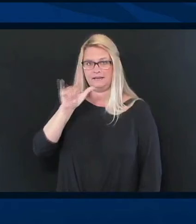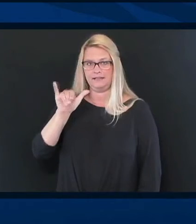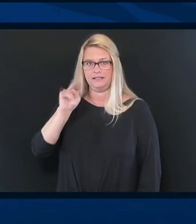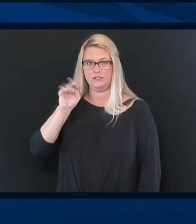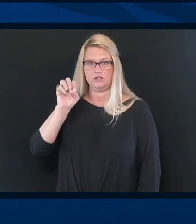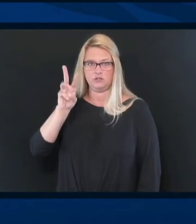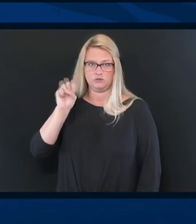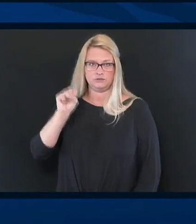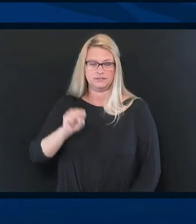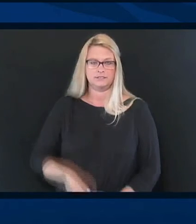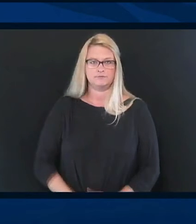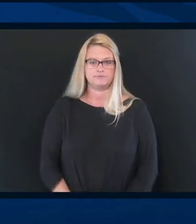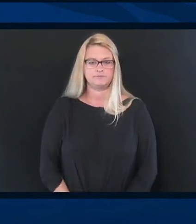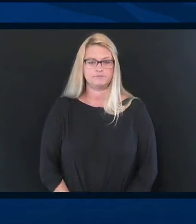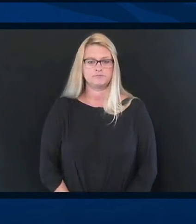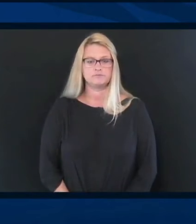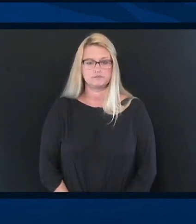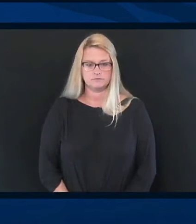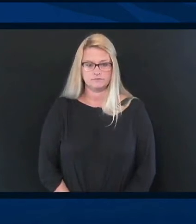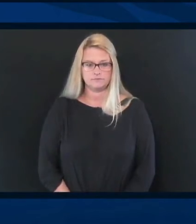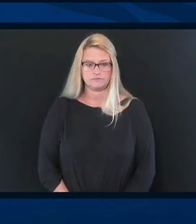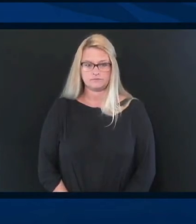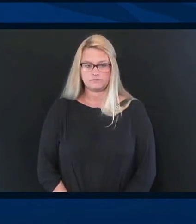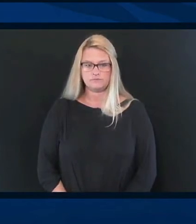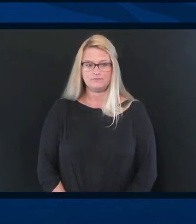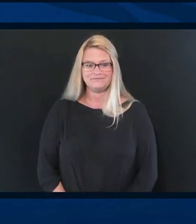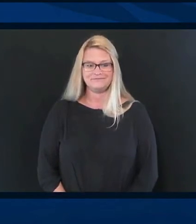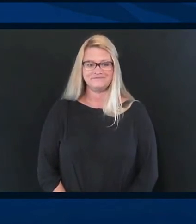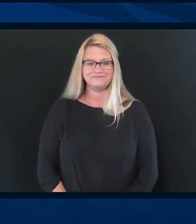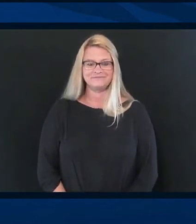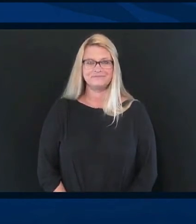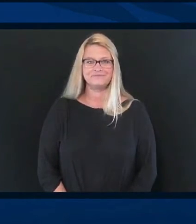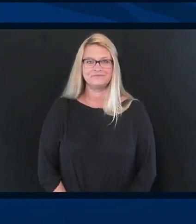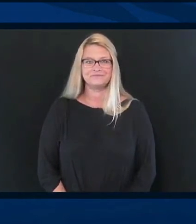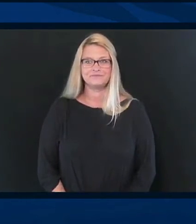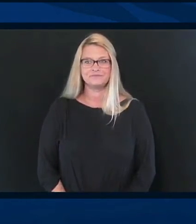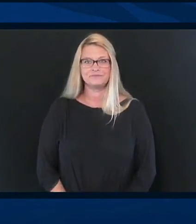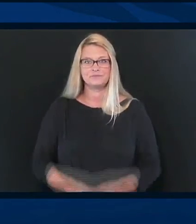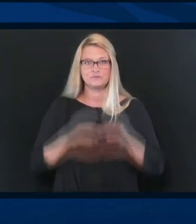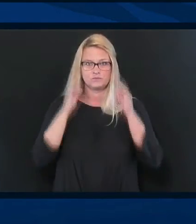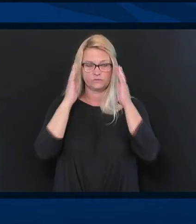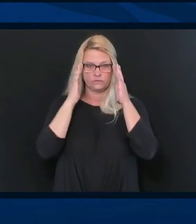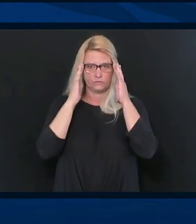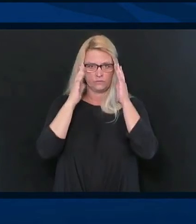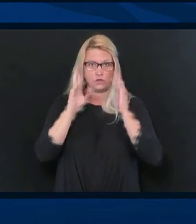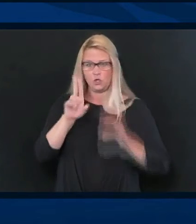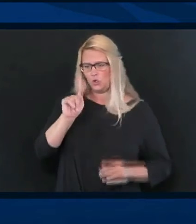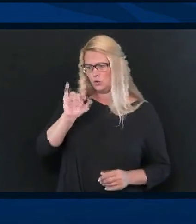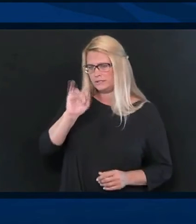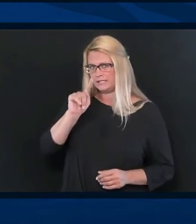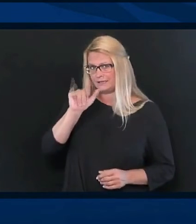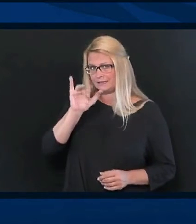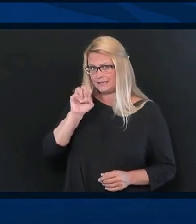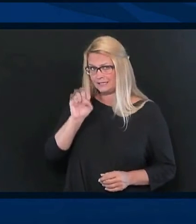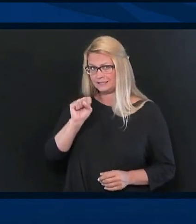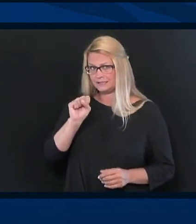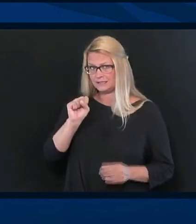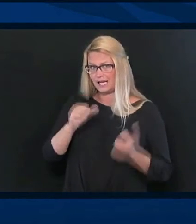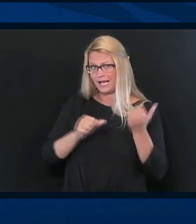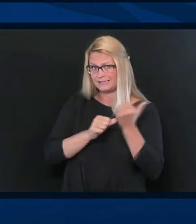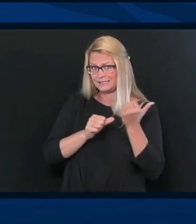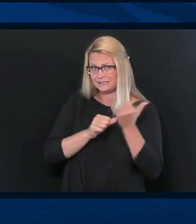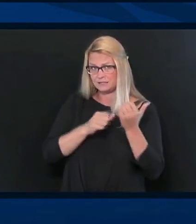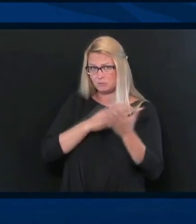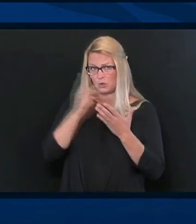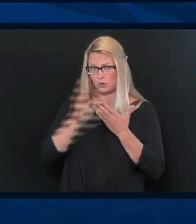Hi, good afternoon, Matthew Young with the West Virginia Daily News. The utility assistance program, uh, just for some clarification, if,